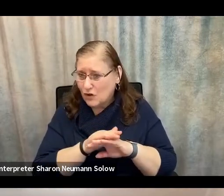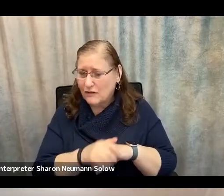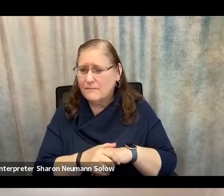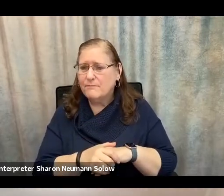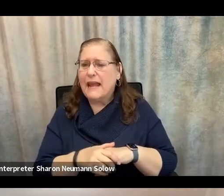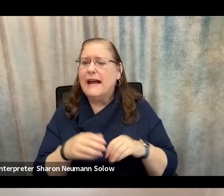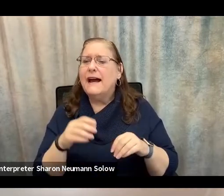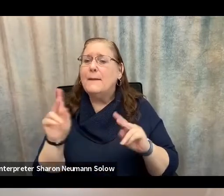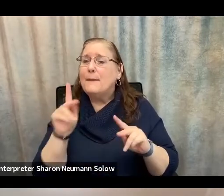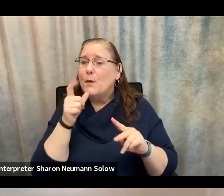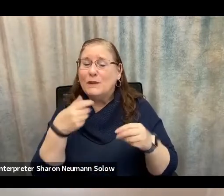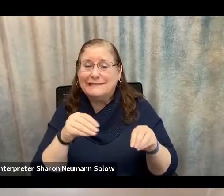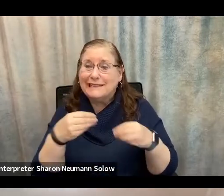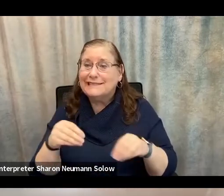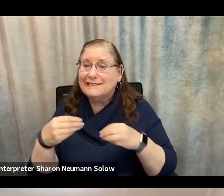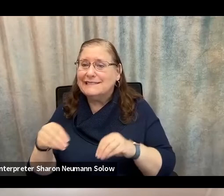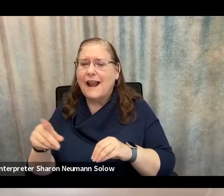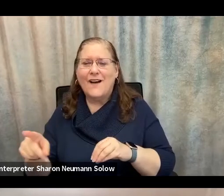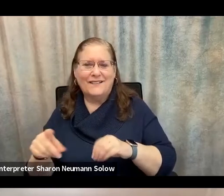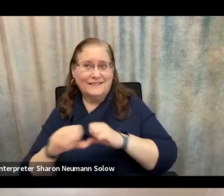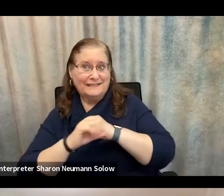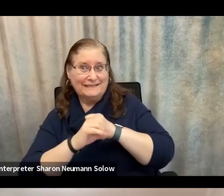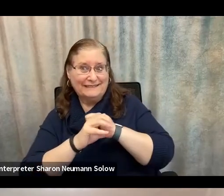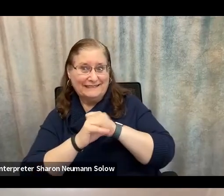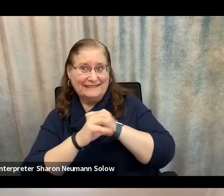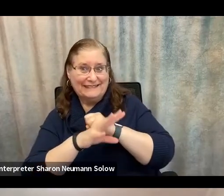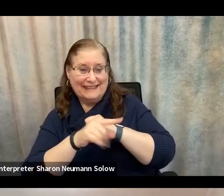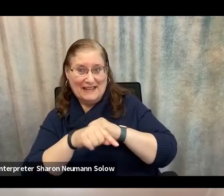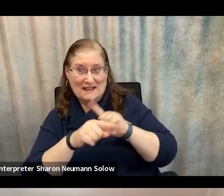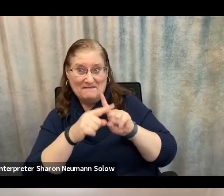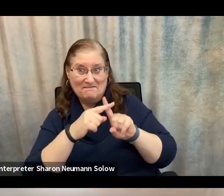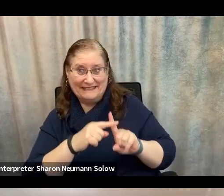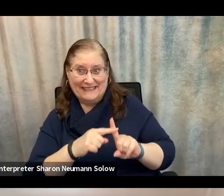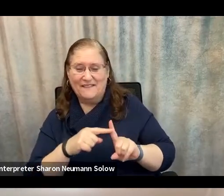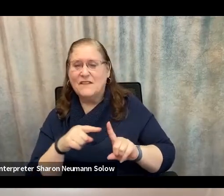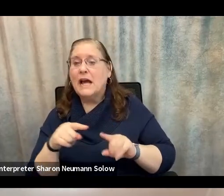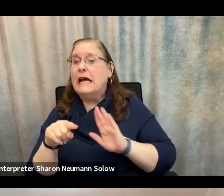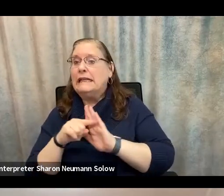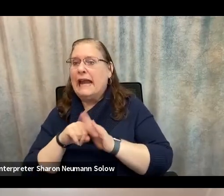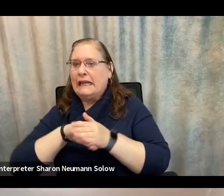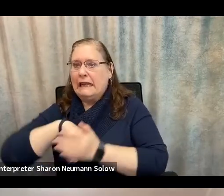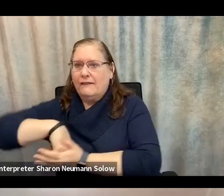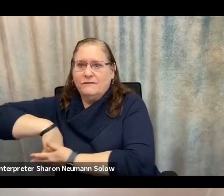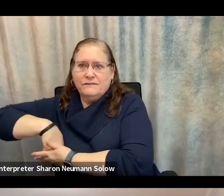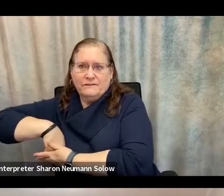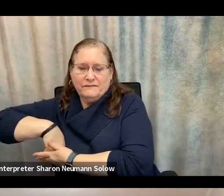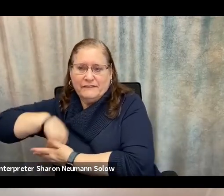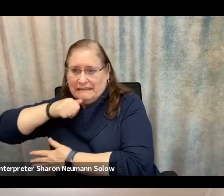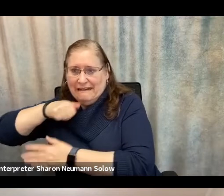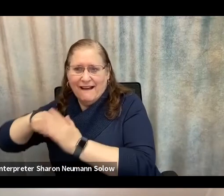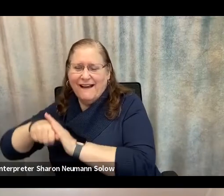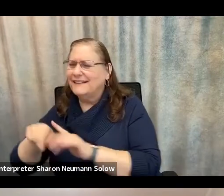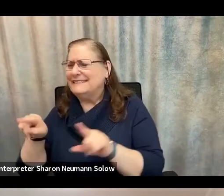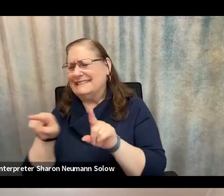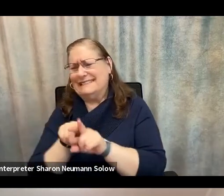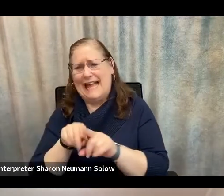Salespeople have a way of pitching things and hiding the negatives to get you to buy certain products. And that's no different in long